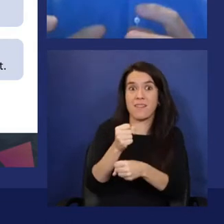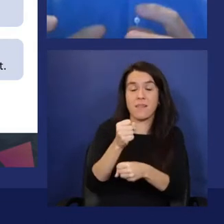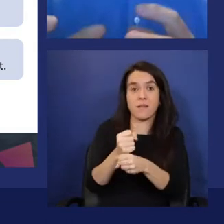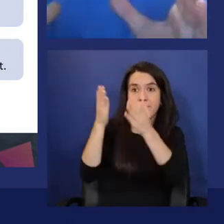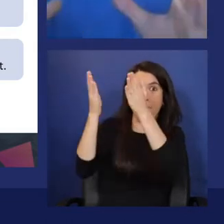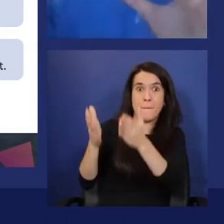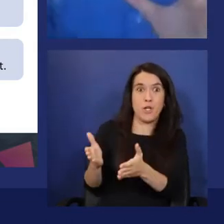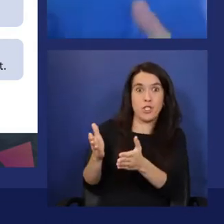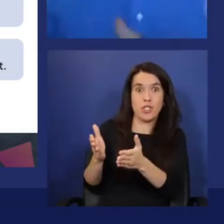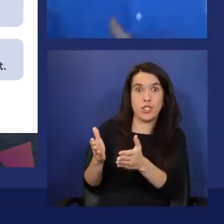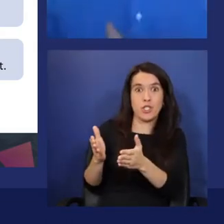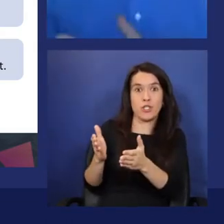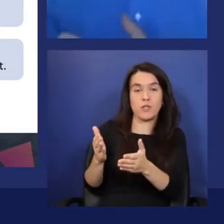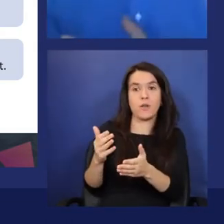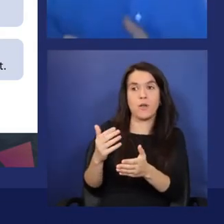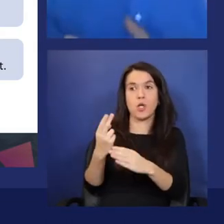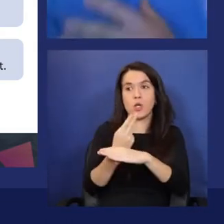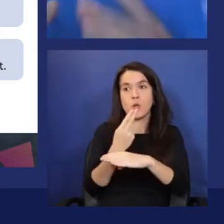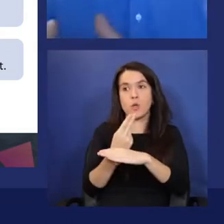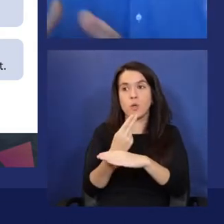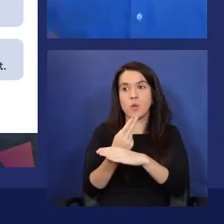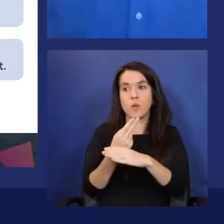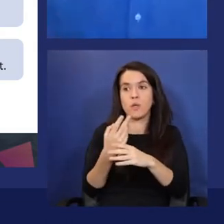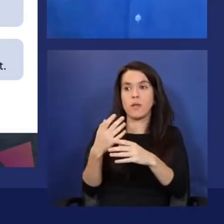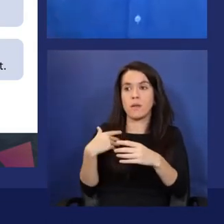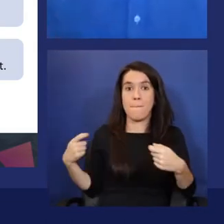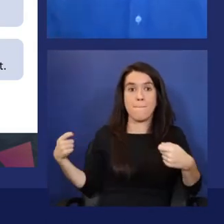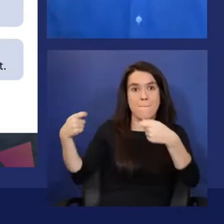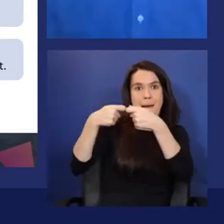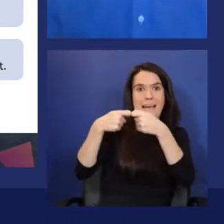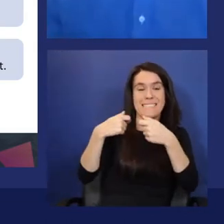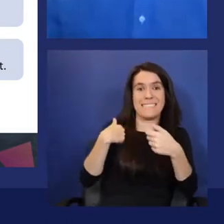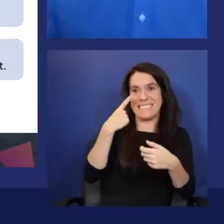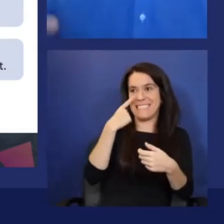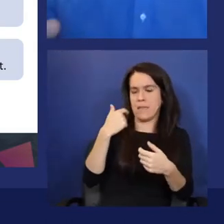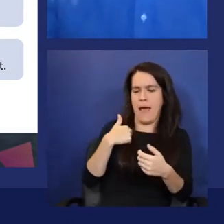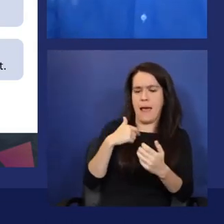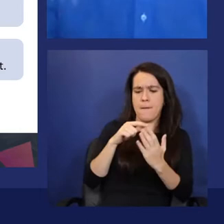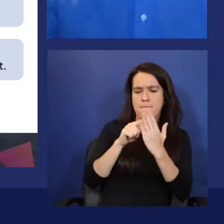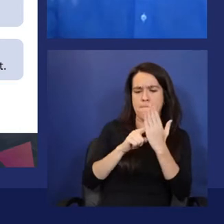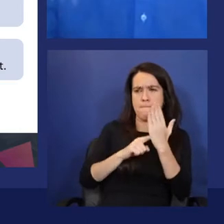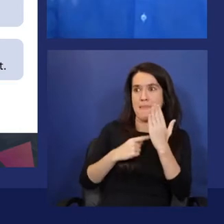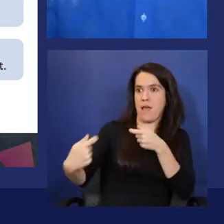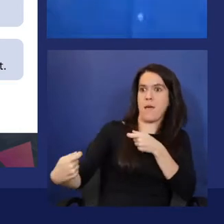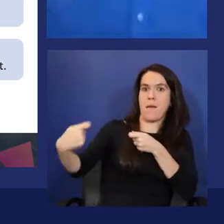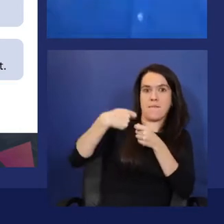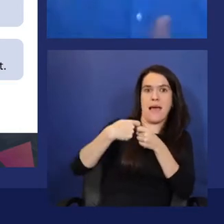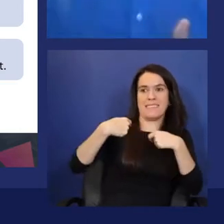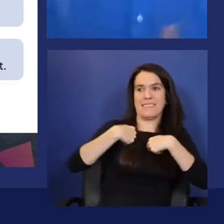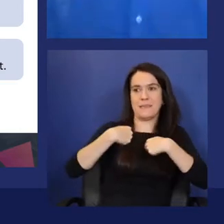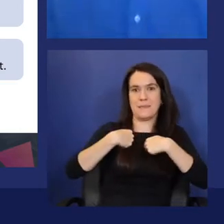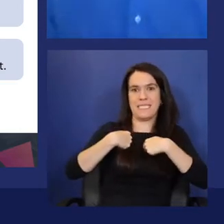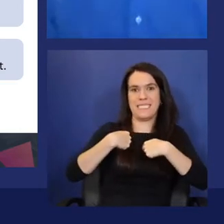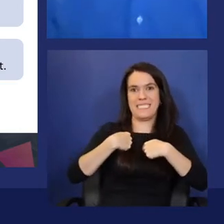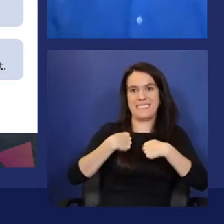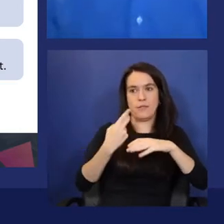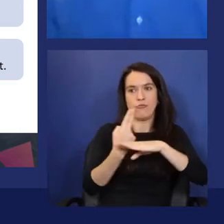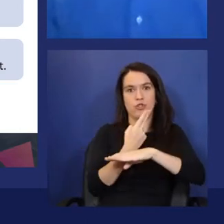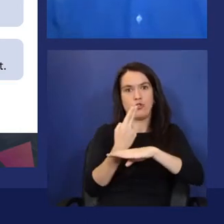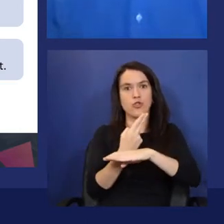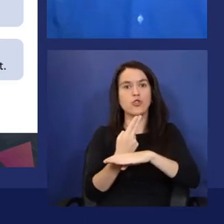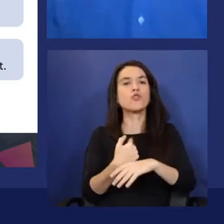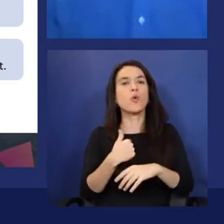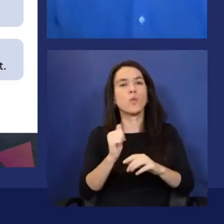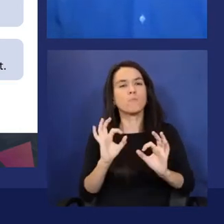object detection using your own model. So you can increase the accuracy of